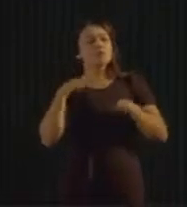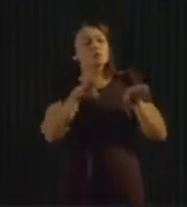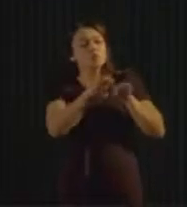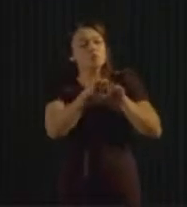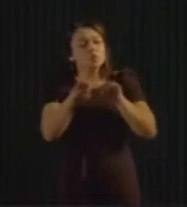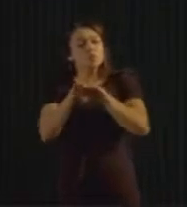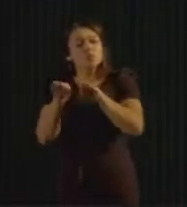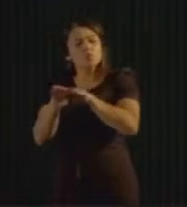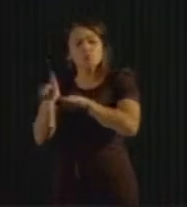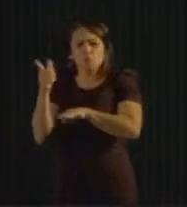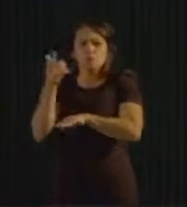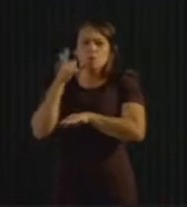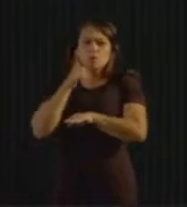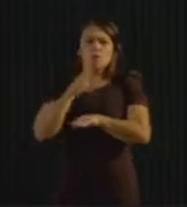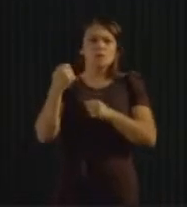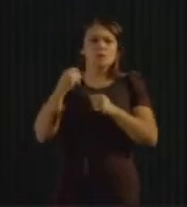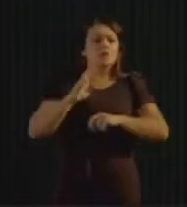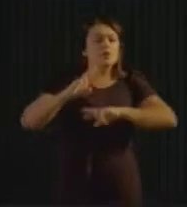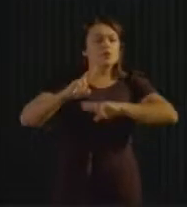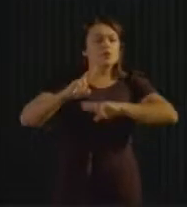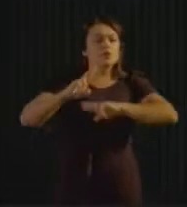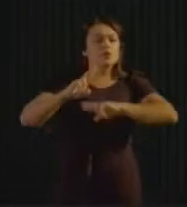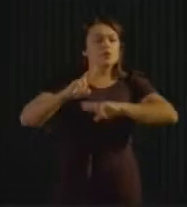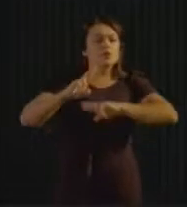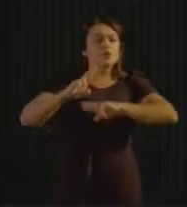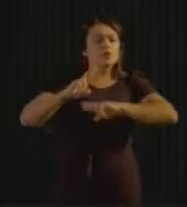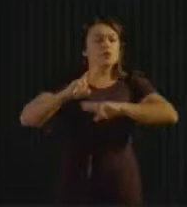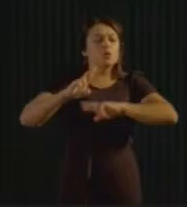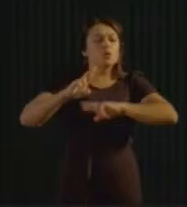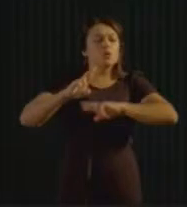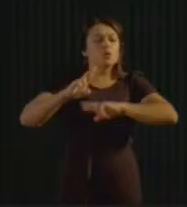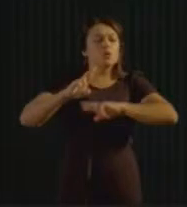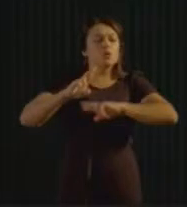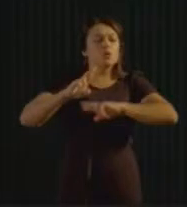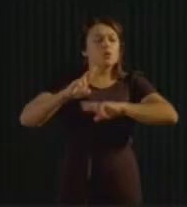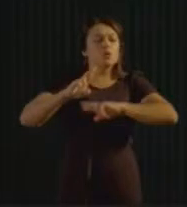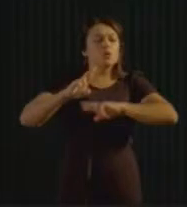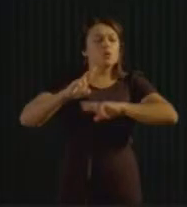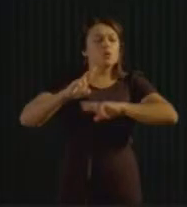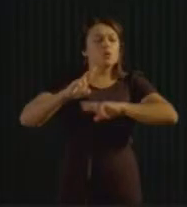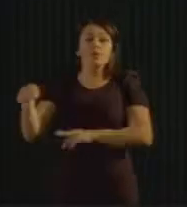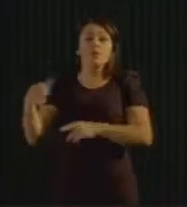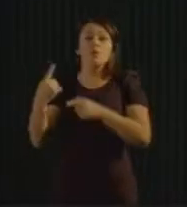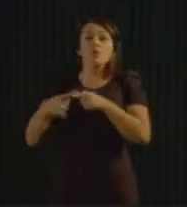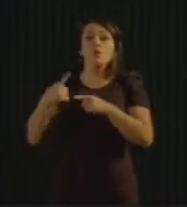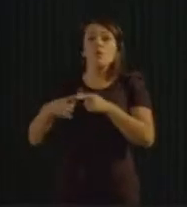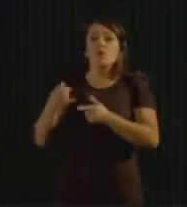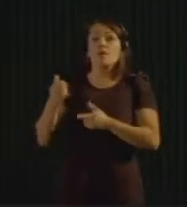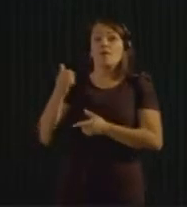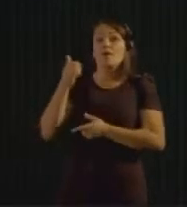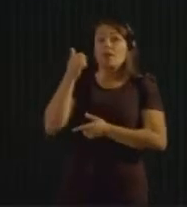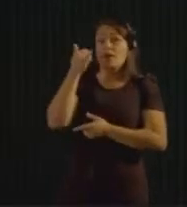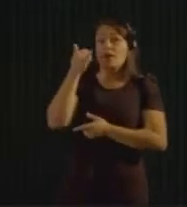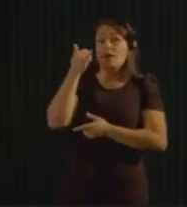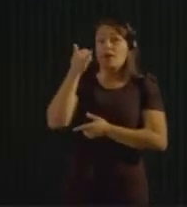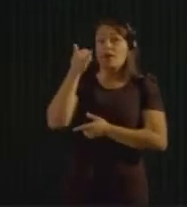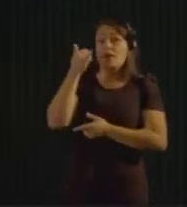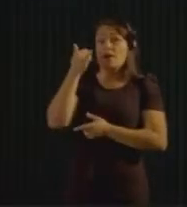savings are replacing many single-use products. There is big things happening in the world now.